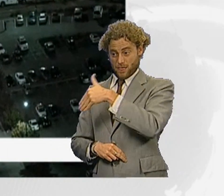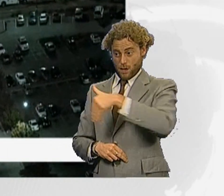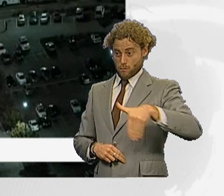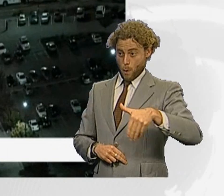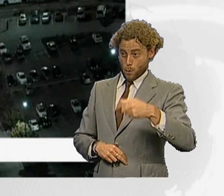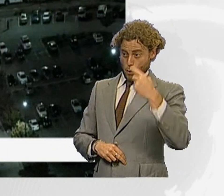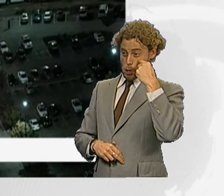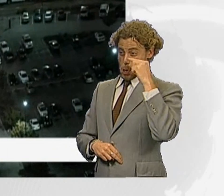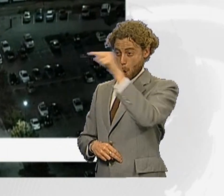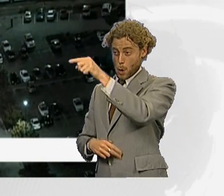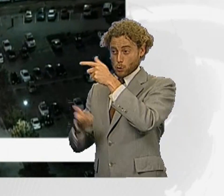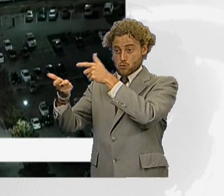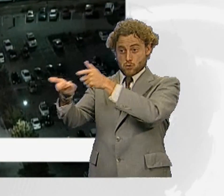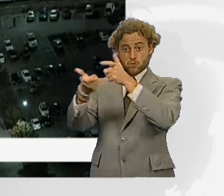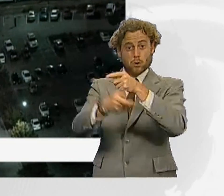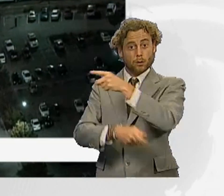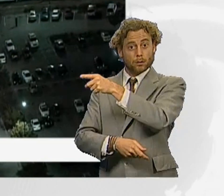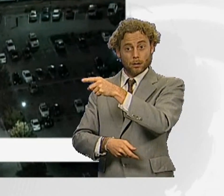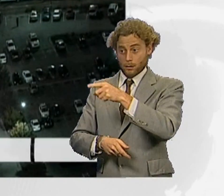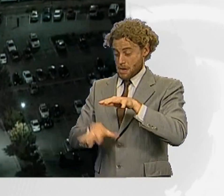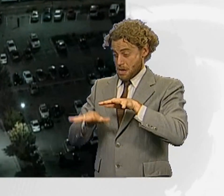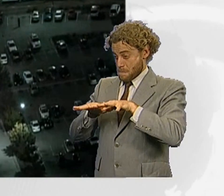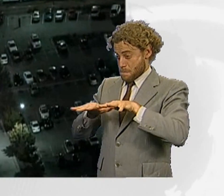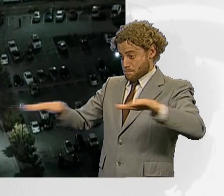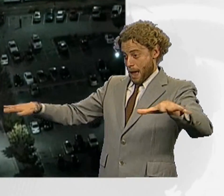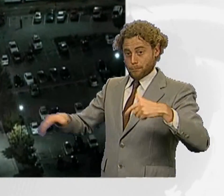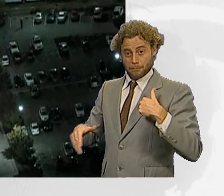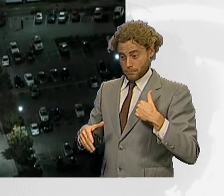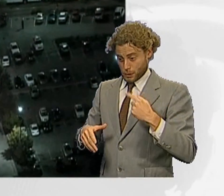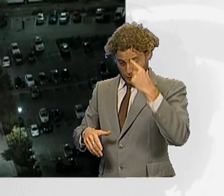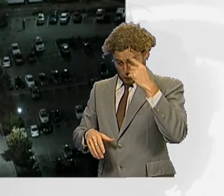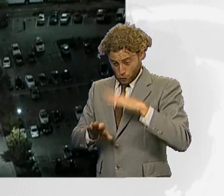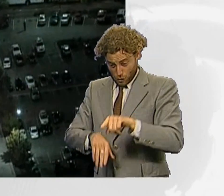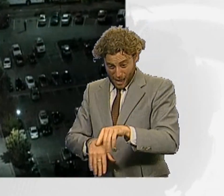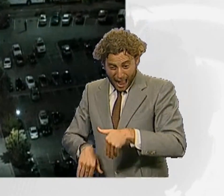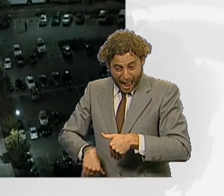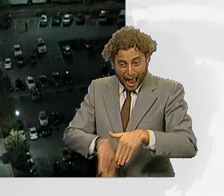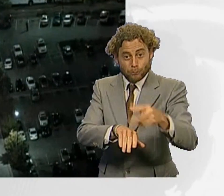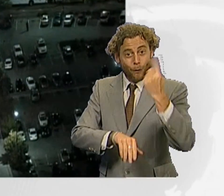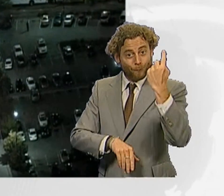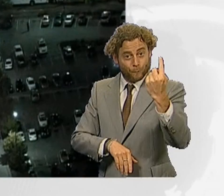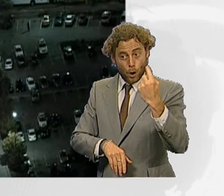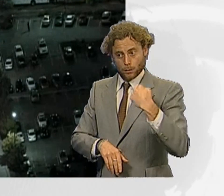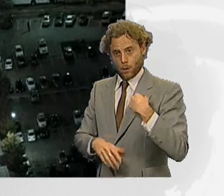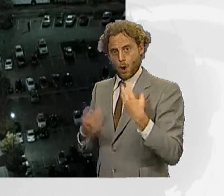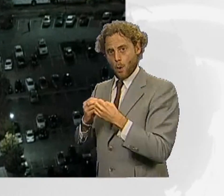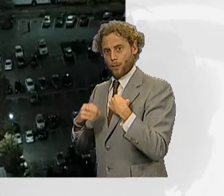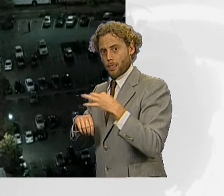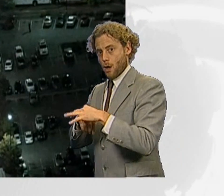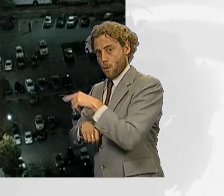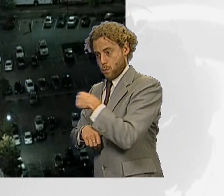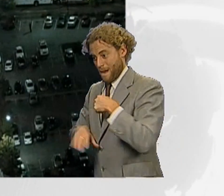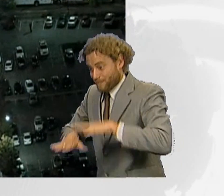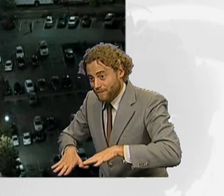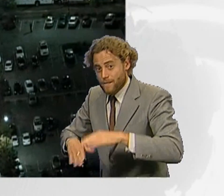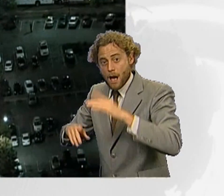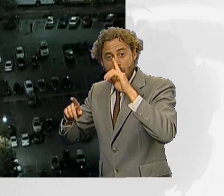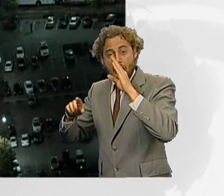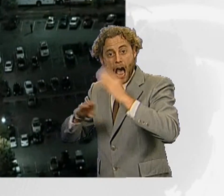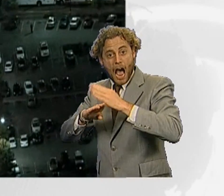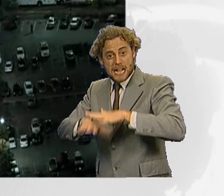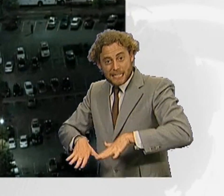were scrambling left and right. My children got out first, me and my wife. We got down on our hands and knees. The people in the higher